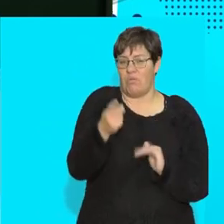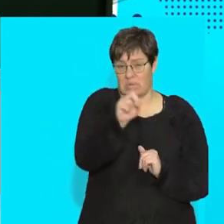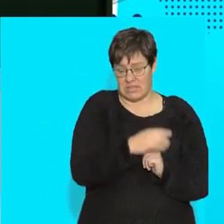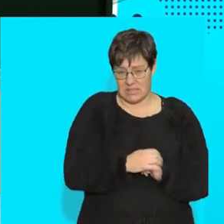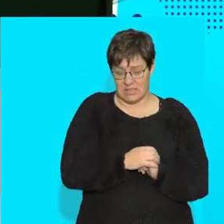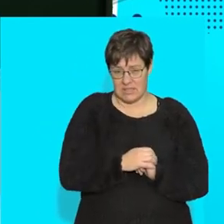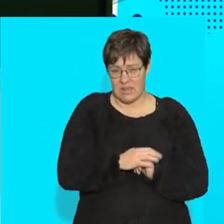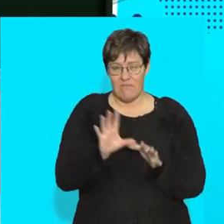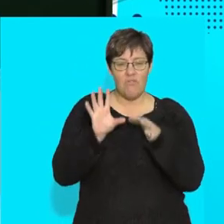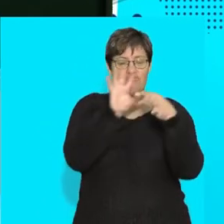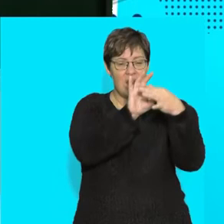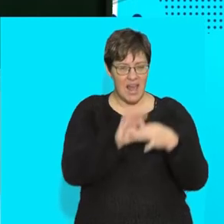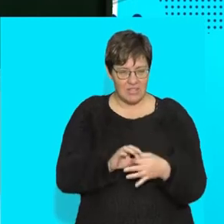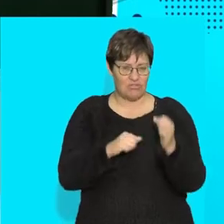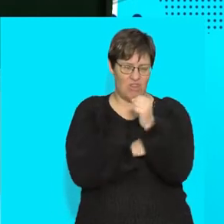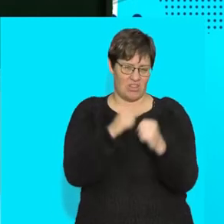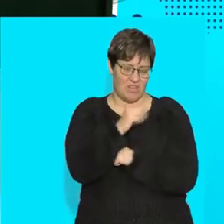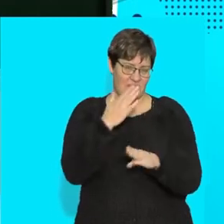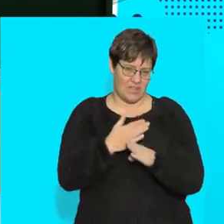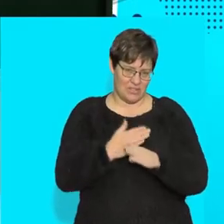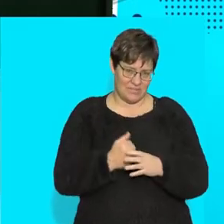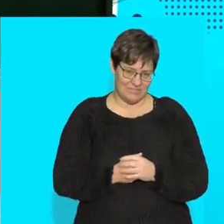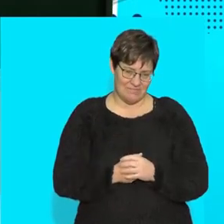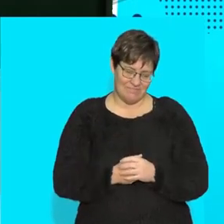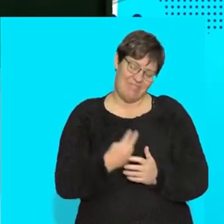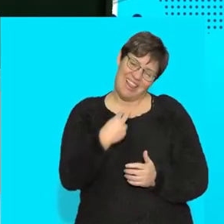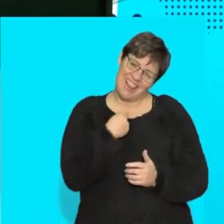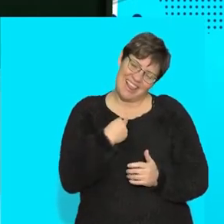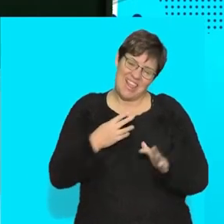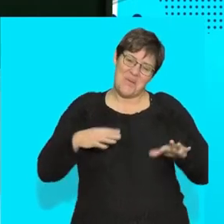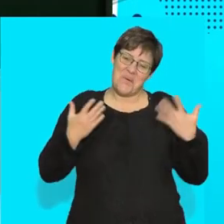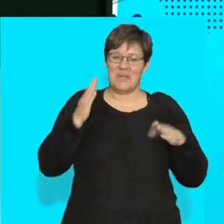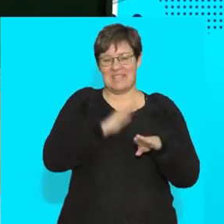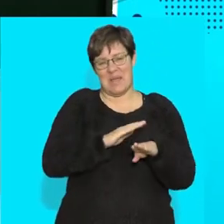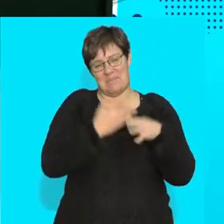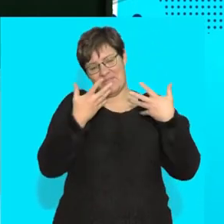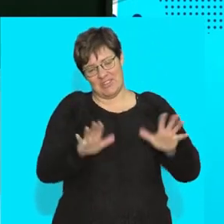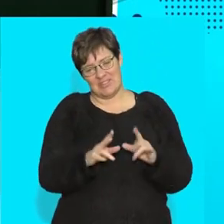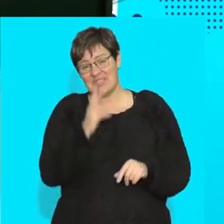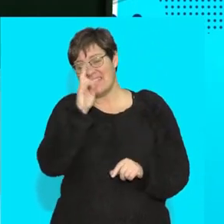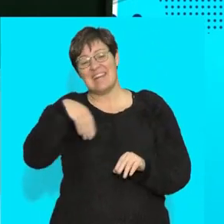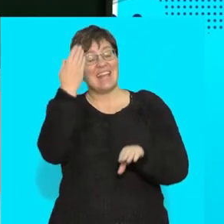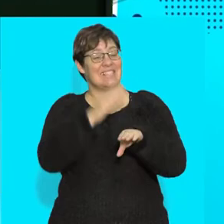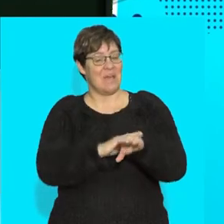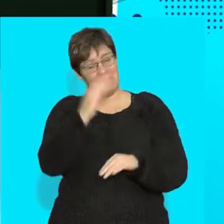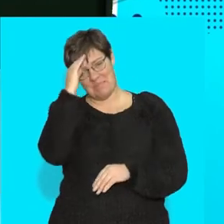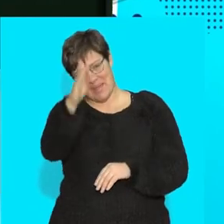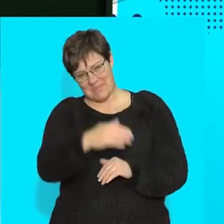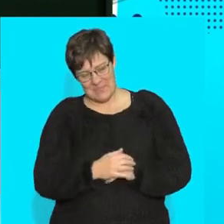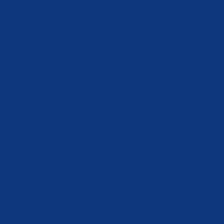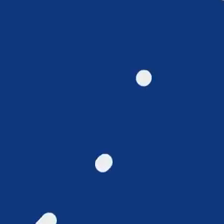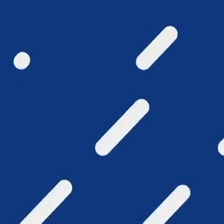relate their structure to the function I'm afraid that's all we're gonna have time for until next time see you cherry bye